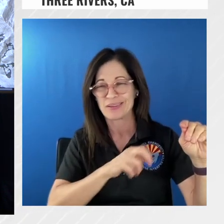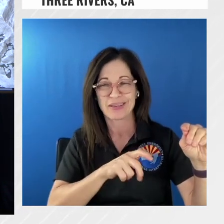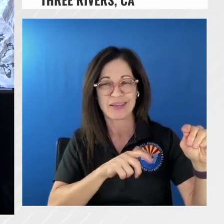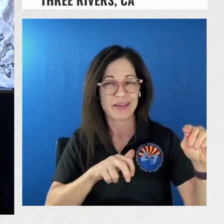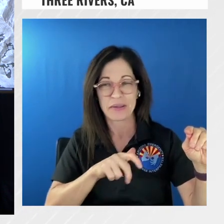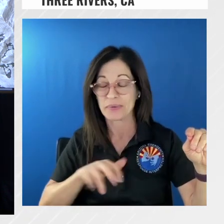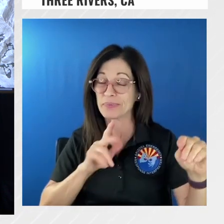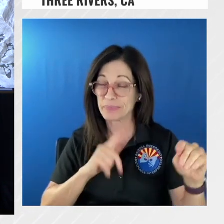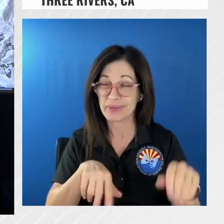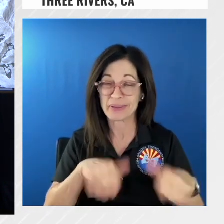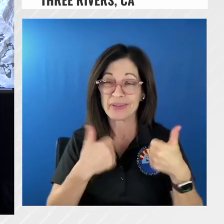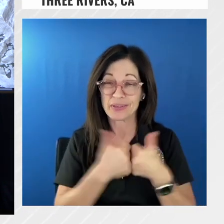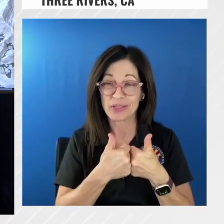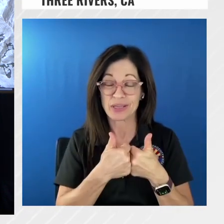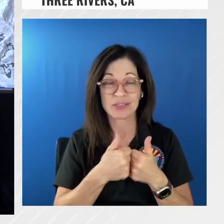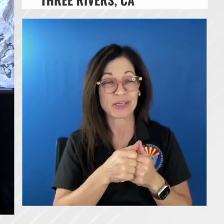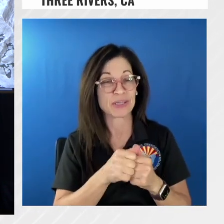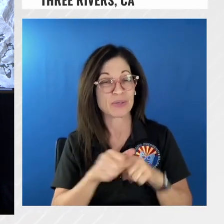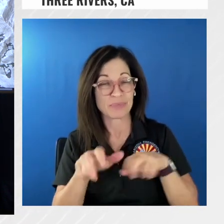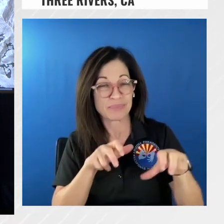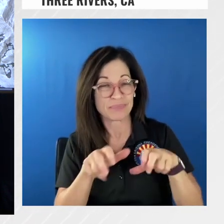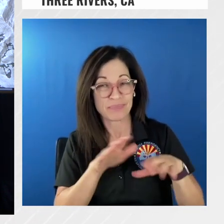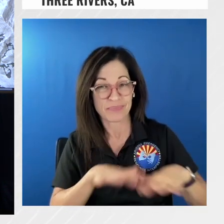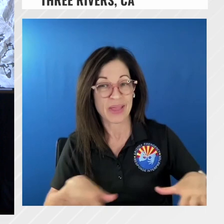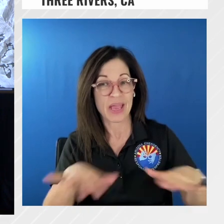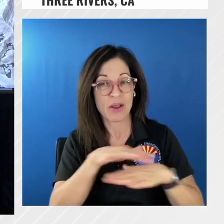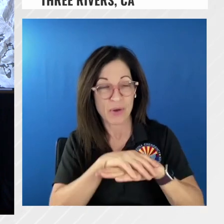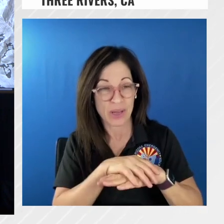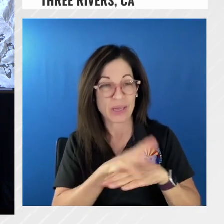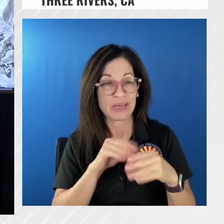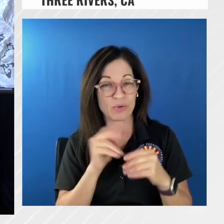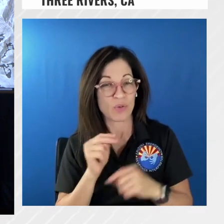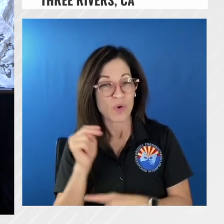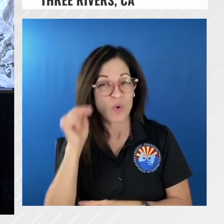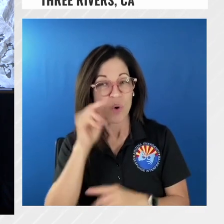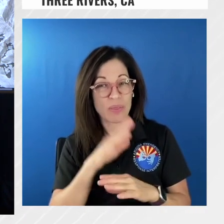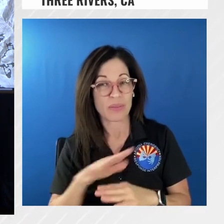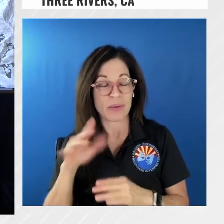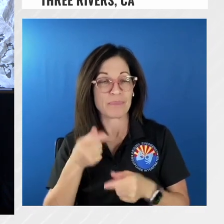challenging as we continue to go down that way out to the north to make that happen